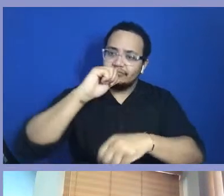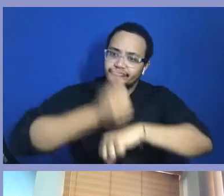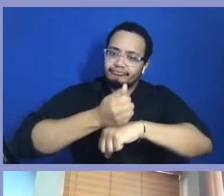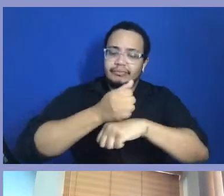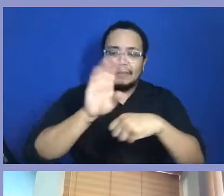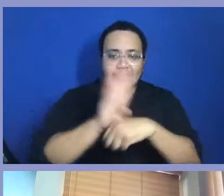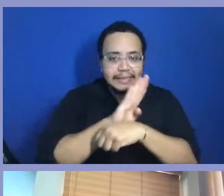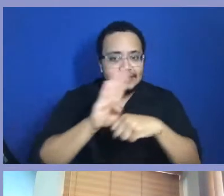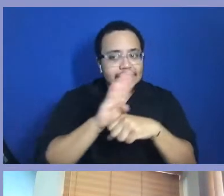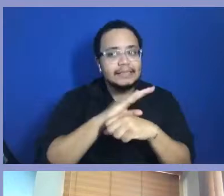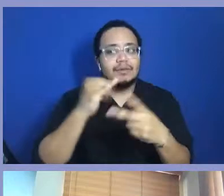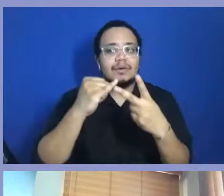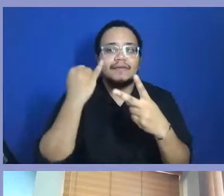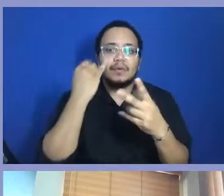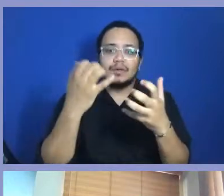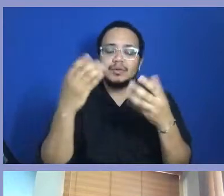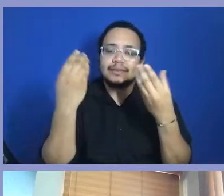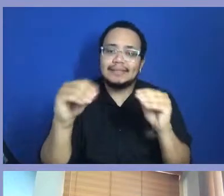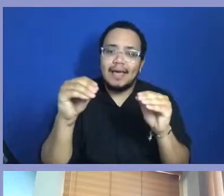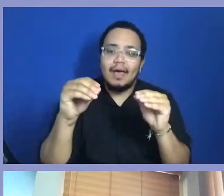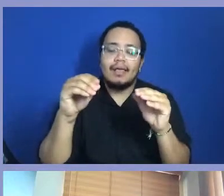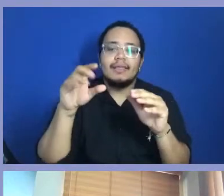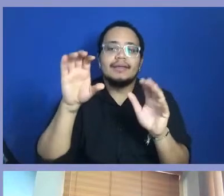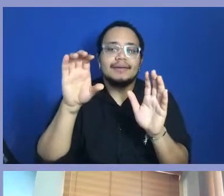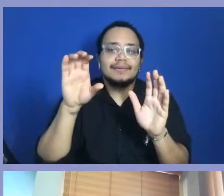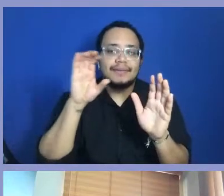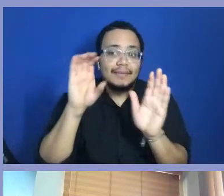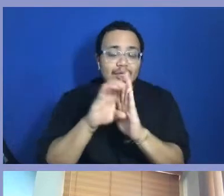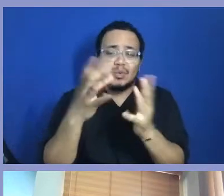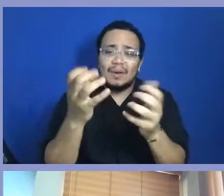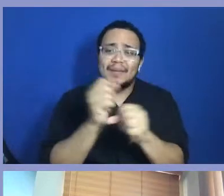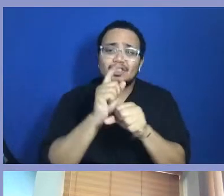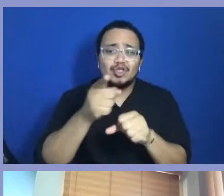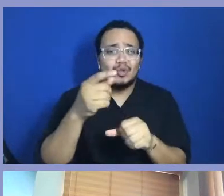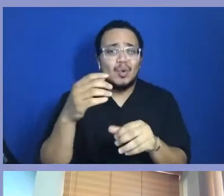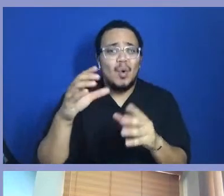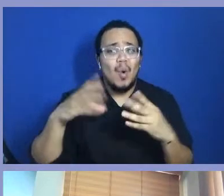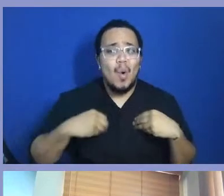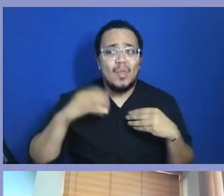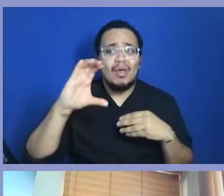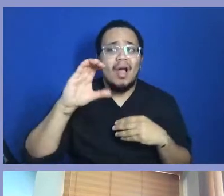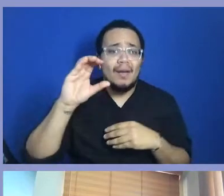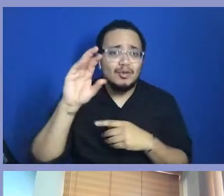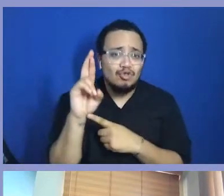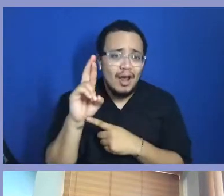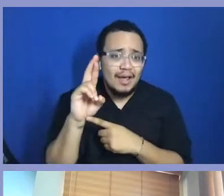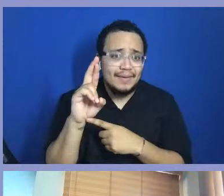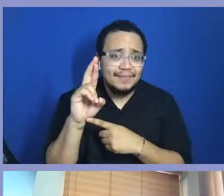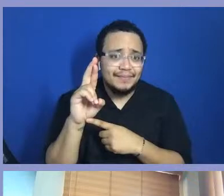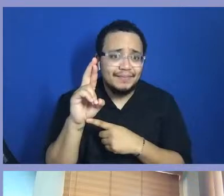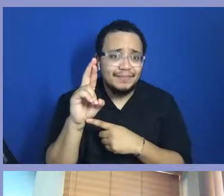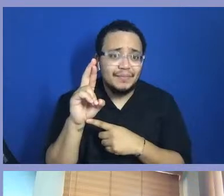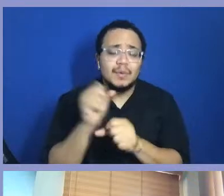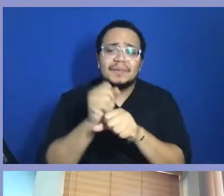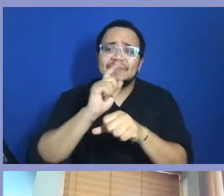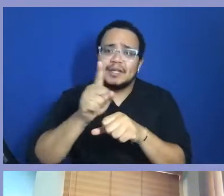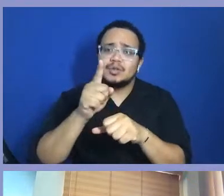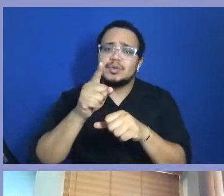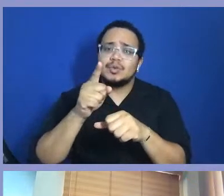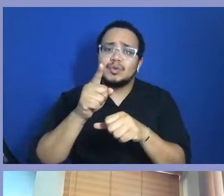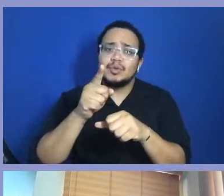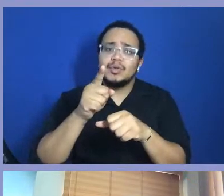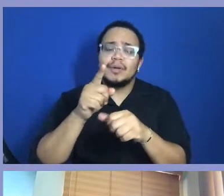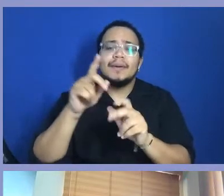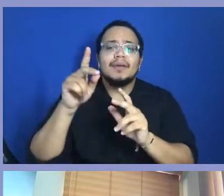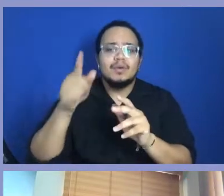want to be clear that you own the copyright and you sold an art object and you don't want folk reselling your